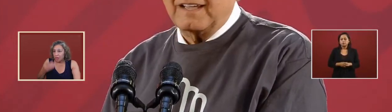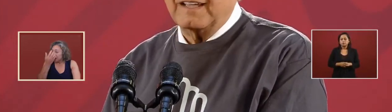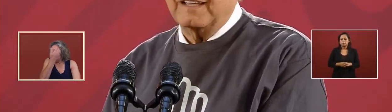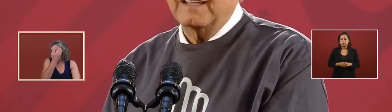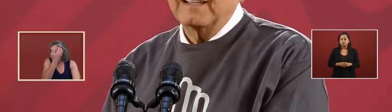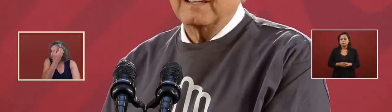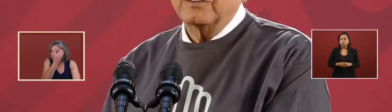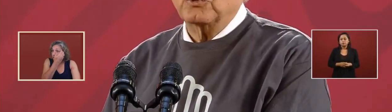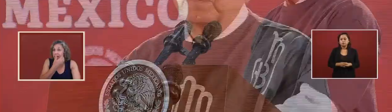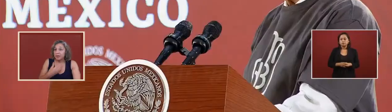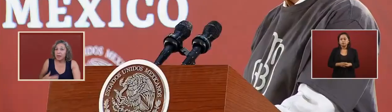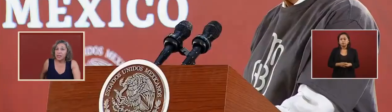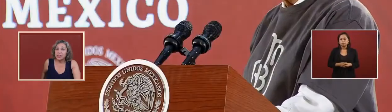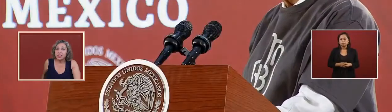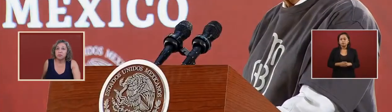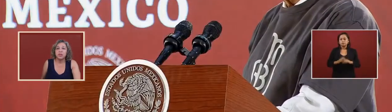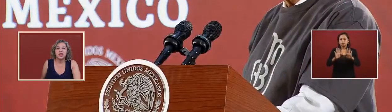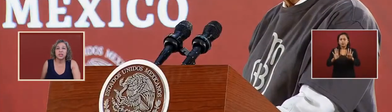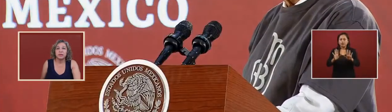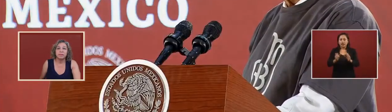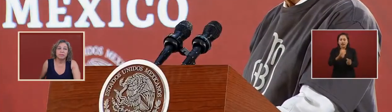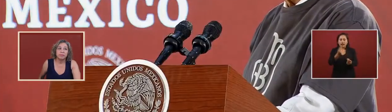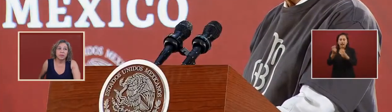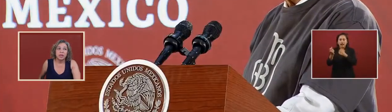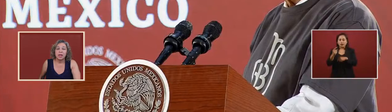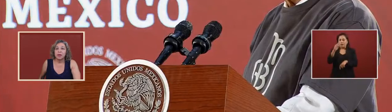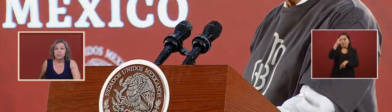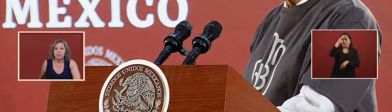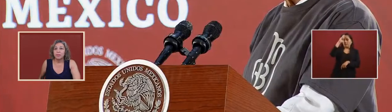not even a suspicion